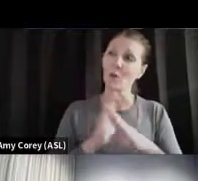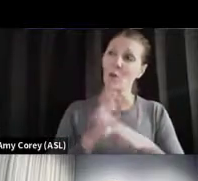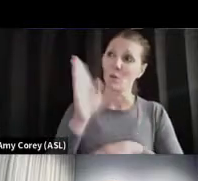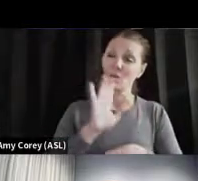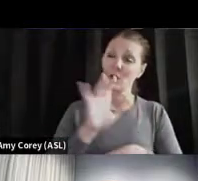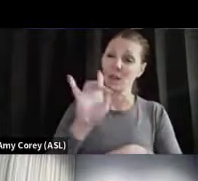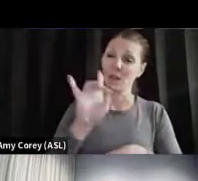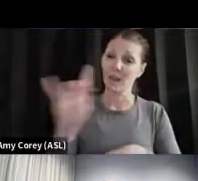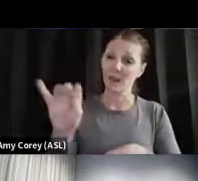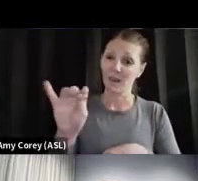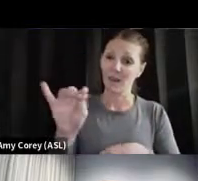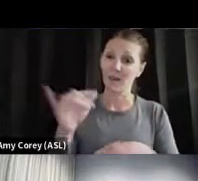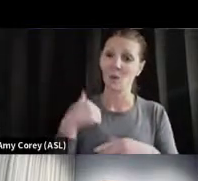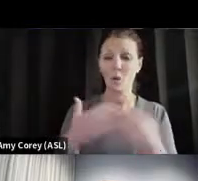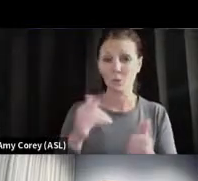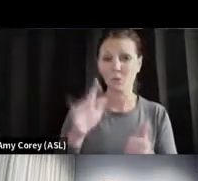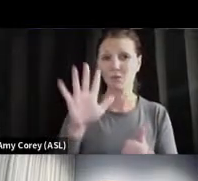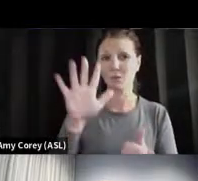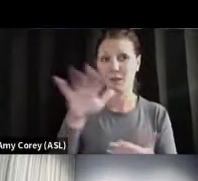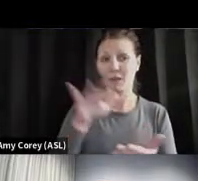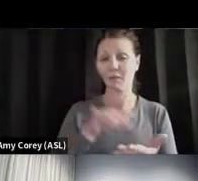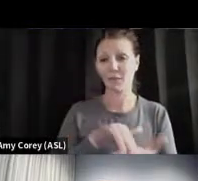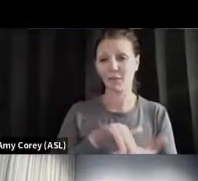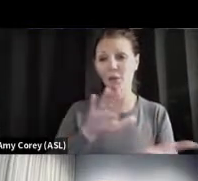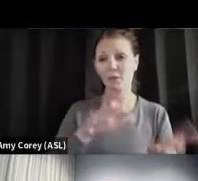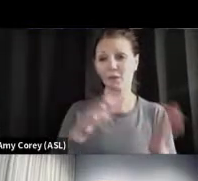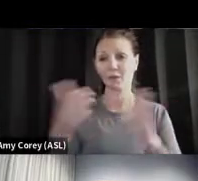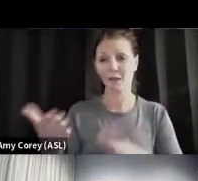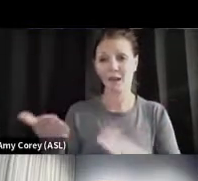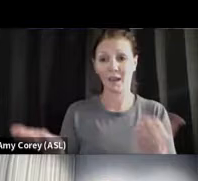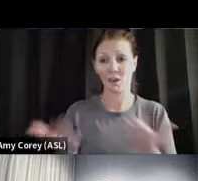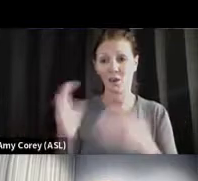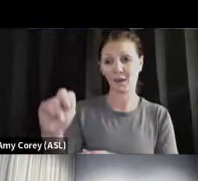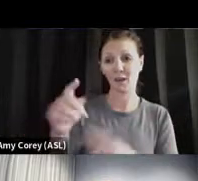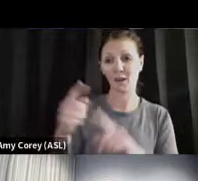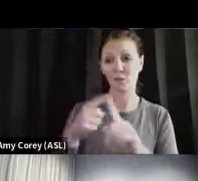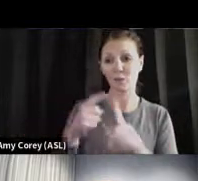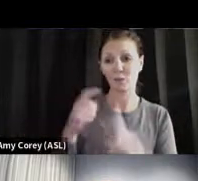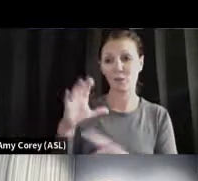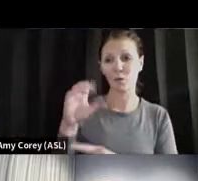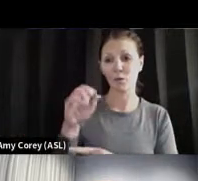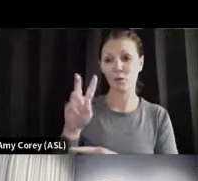,000 of our Connecticut citizens are the most frail that actually died of COVID-19.